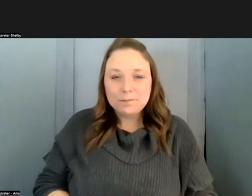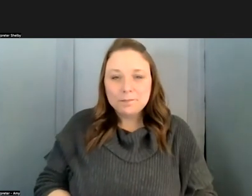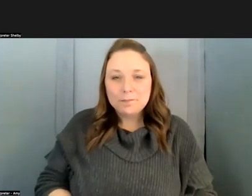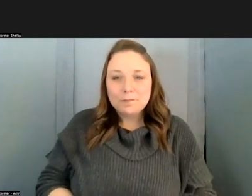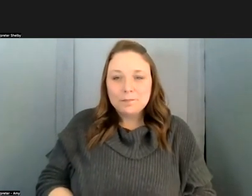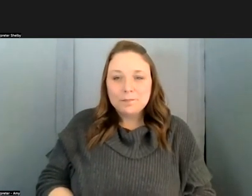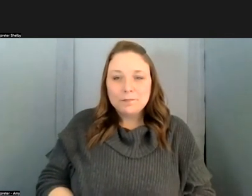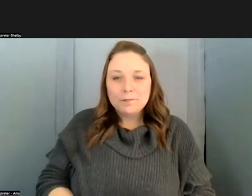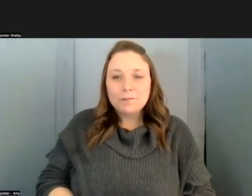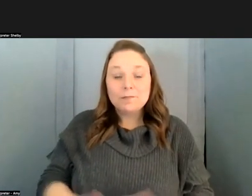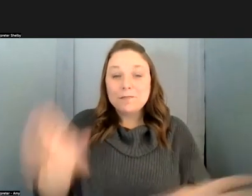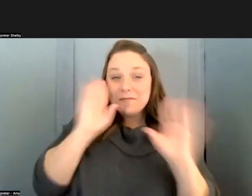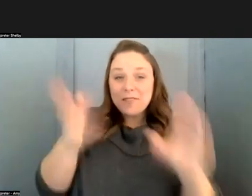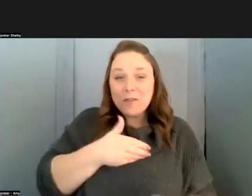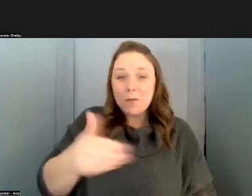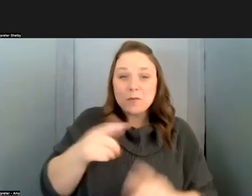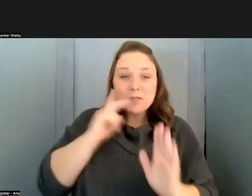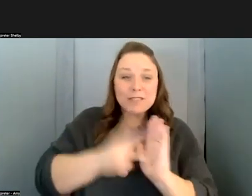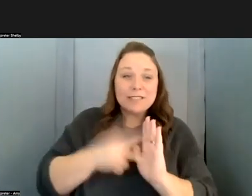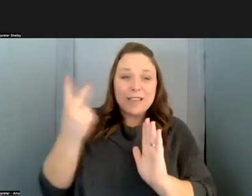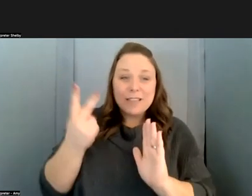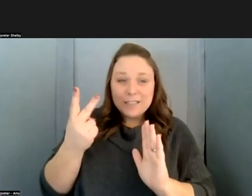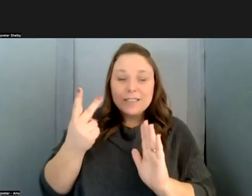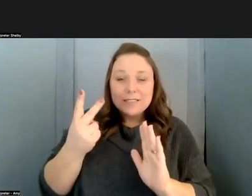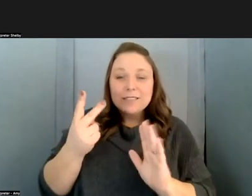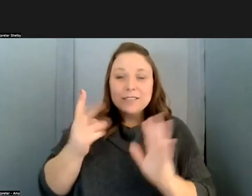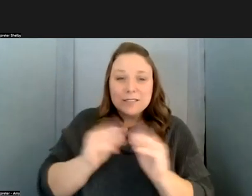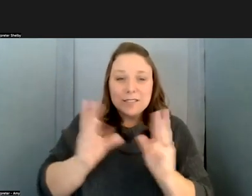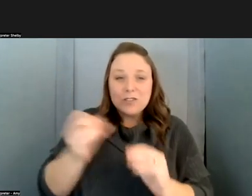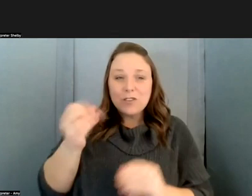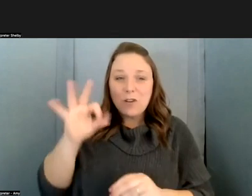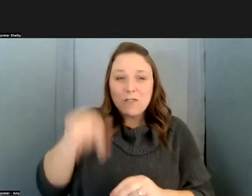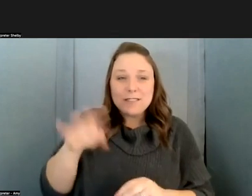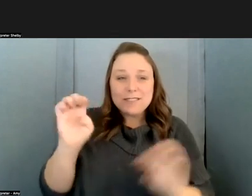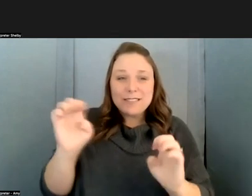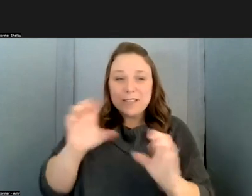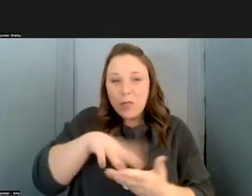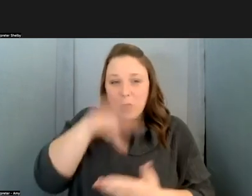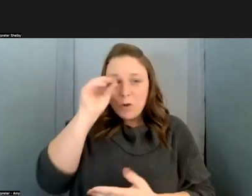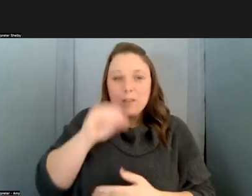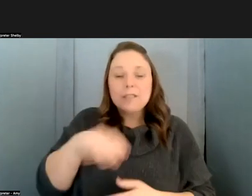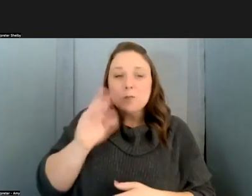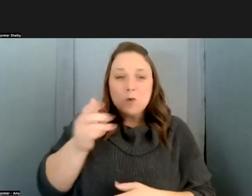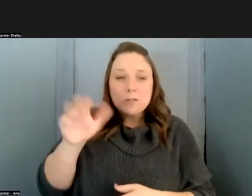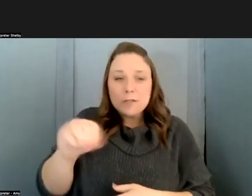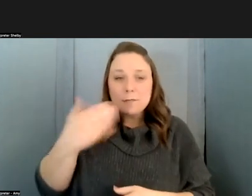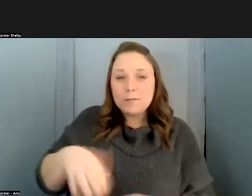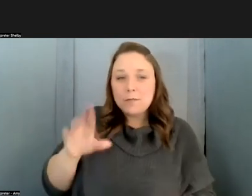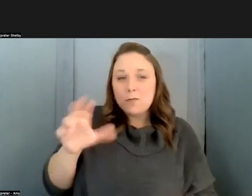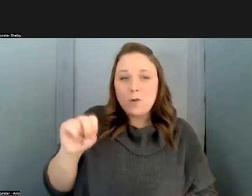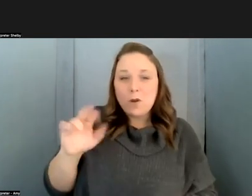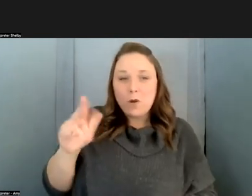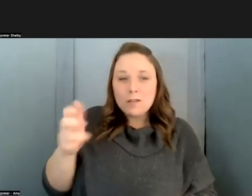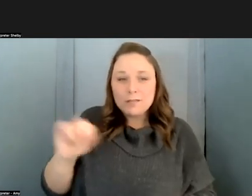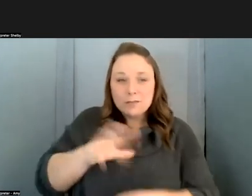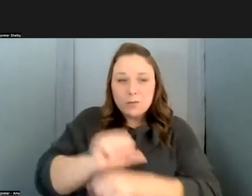hello and welcome to the second session of our belvey college e-learning and xr lab symposium my name is ron austin and i work here at the college i